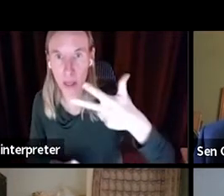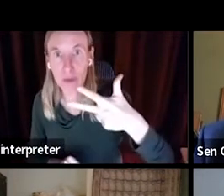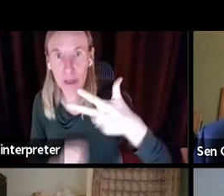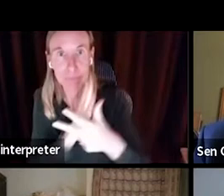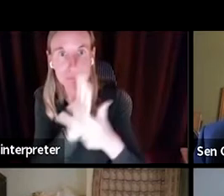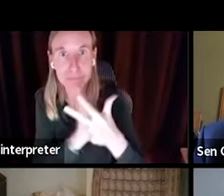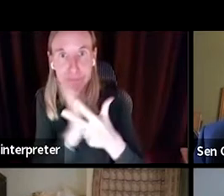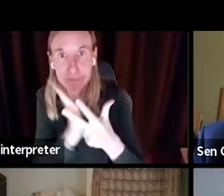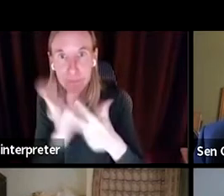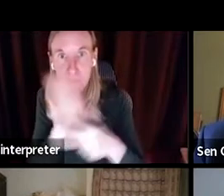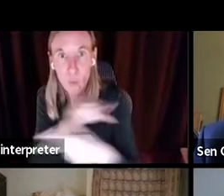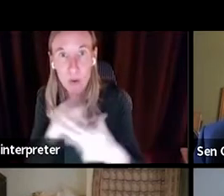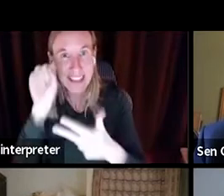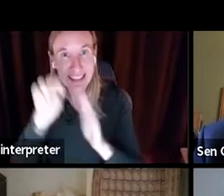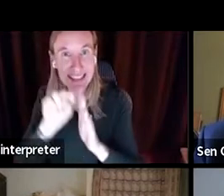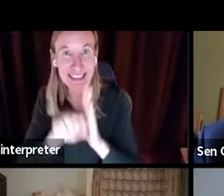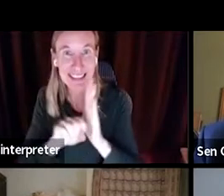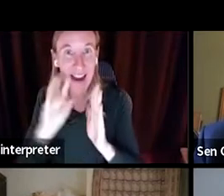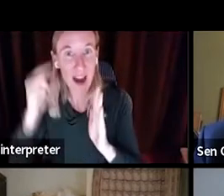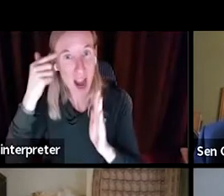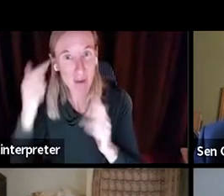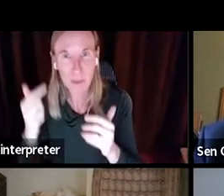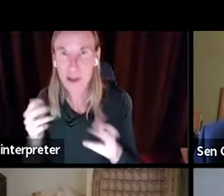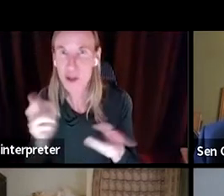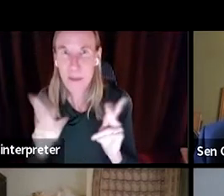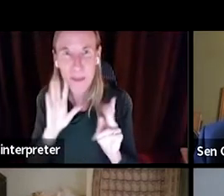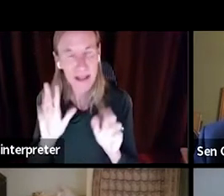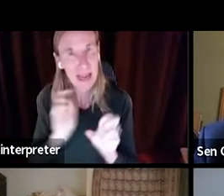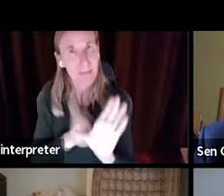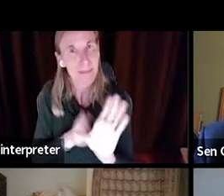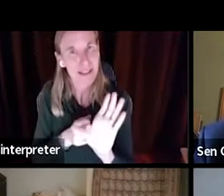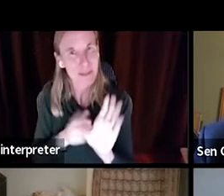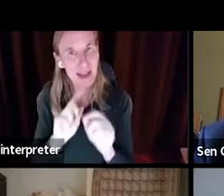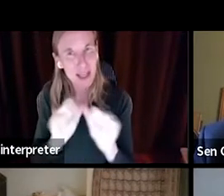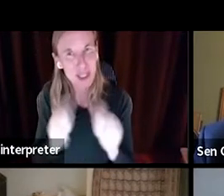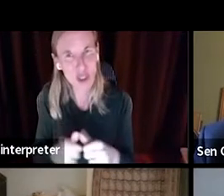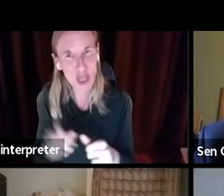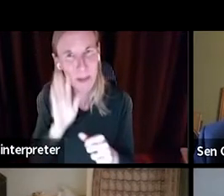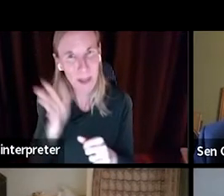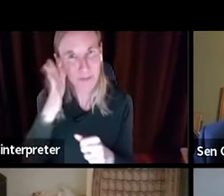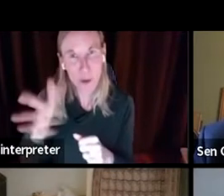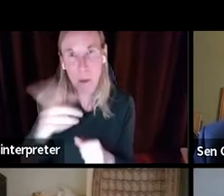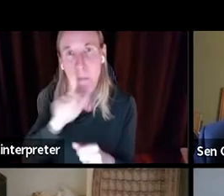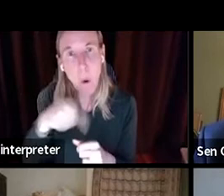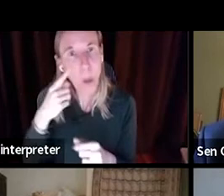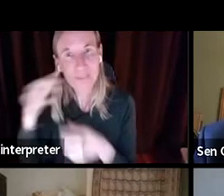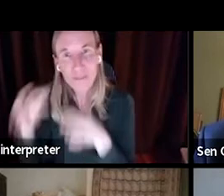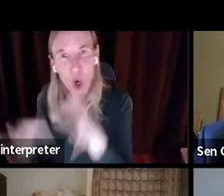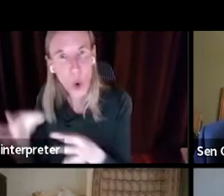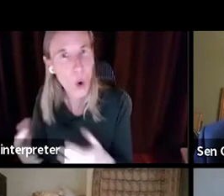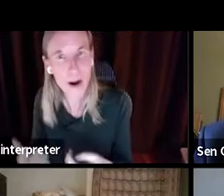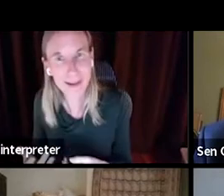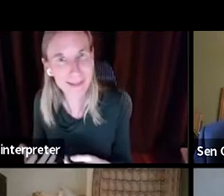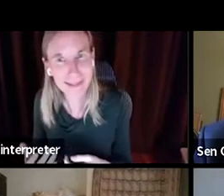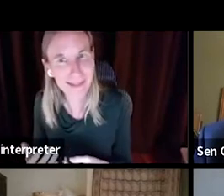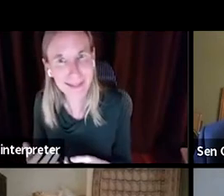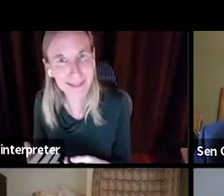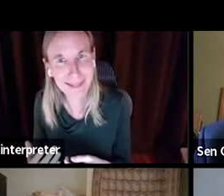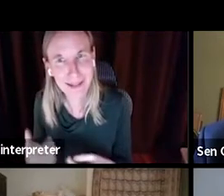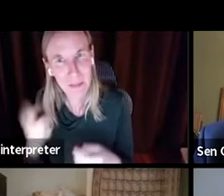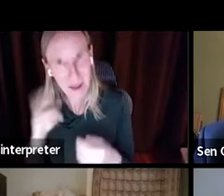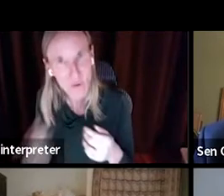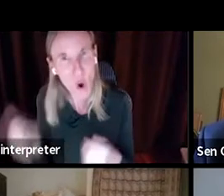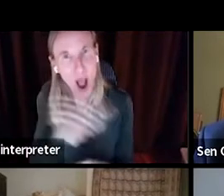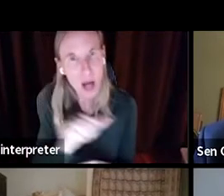So that people can participate in shaping their futures, not just when the laws are interpreted in the courts or